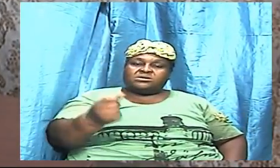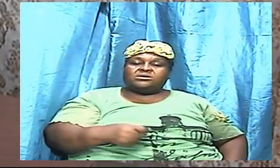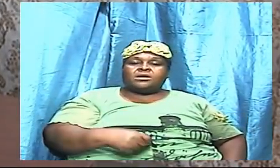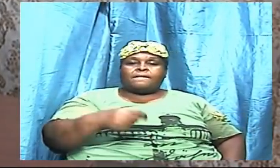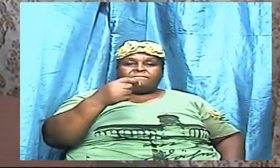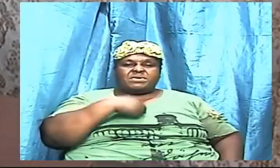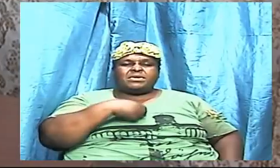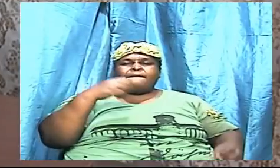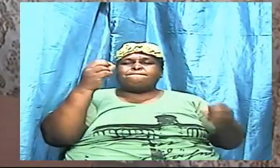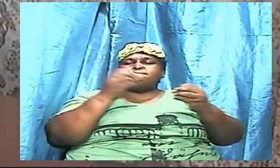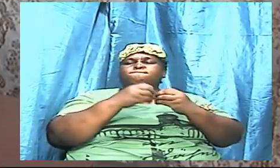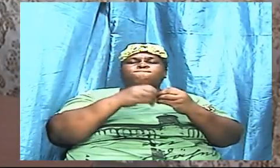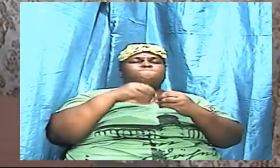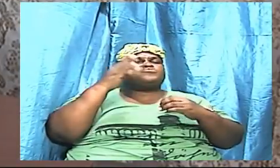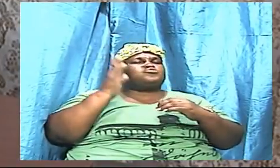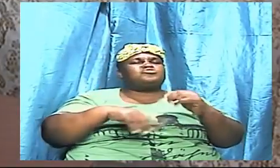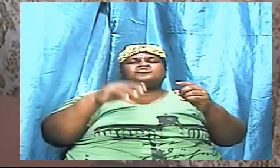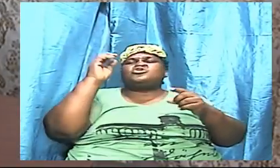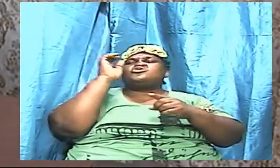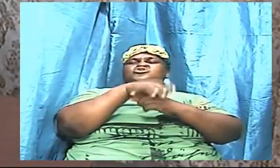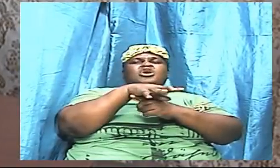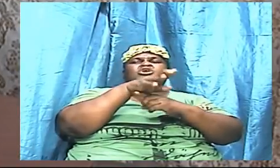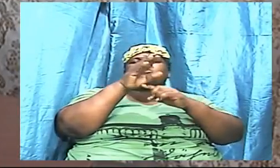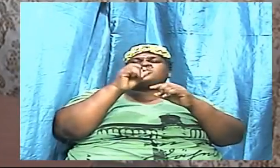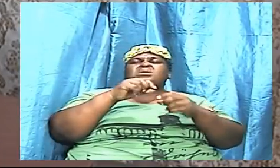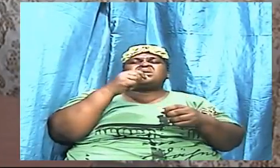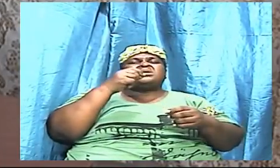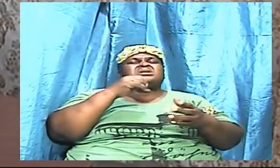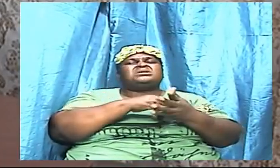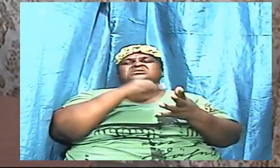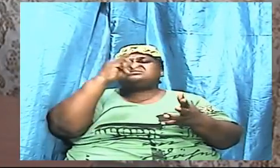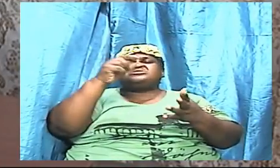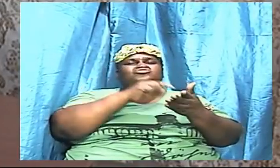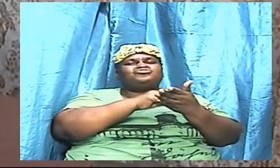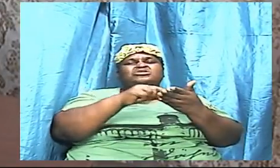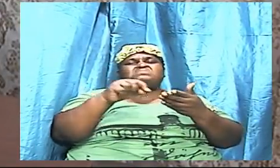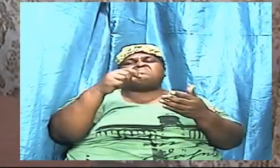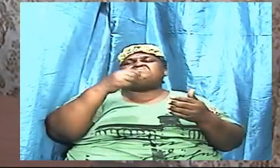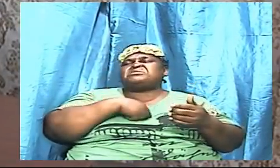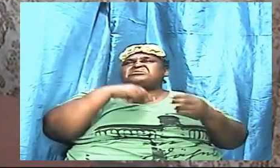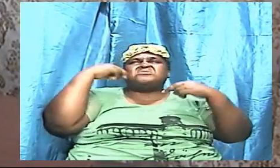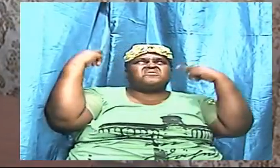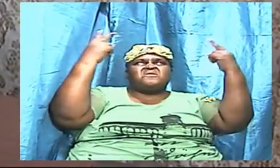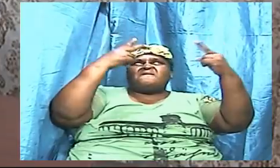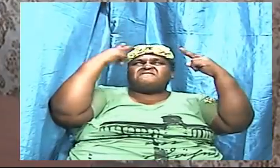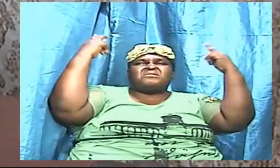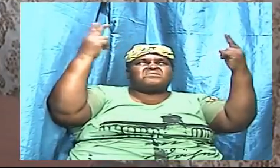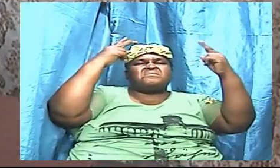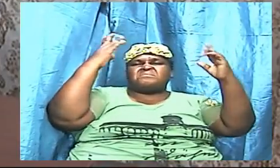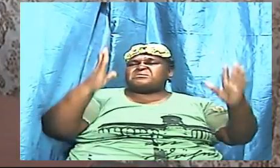more than conqueror it is written I am an overcomer it is written